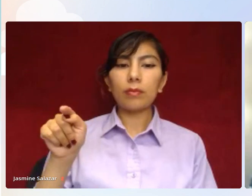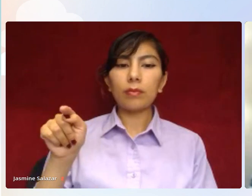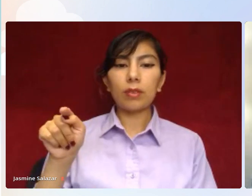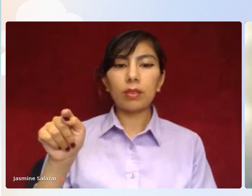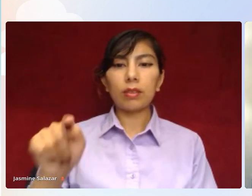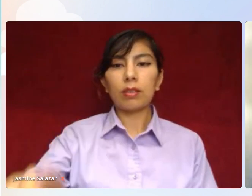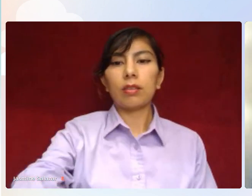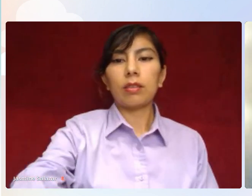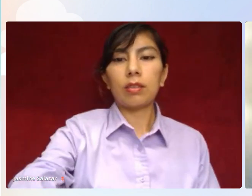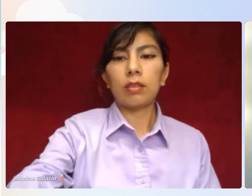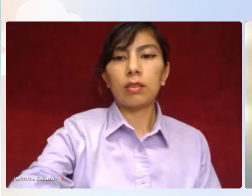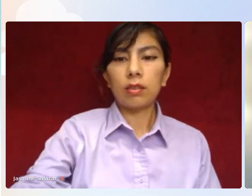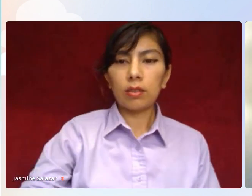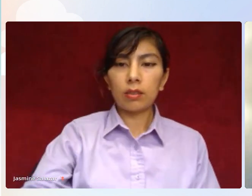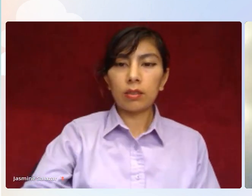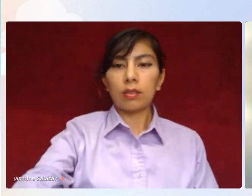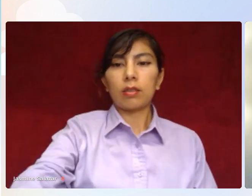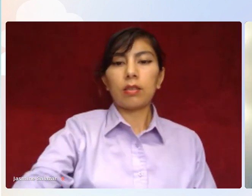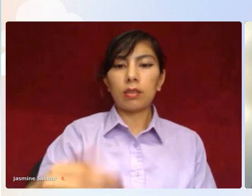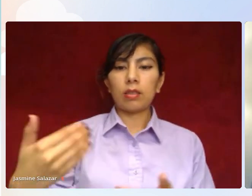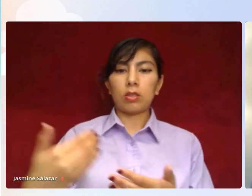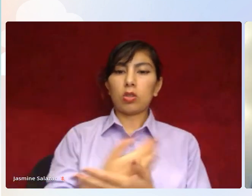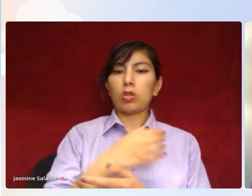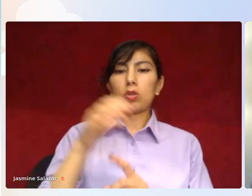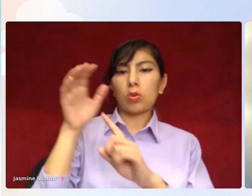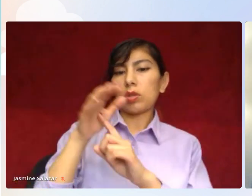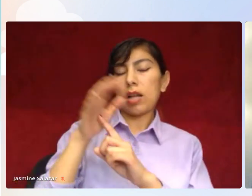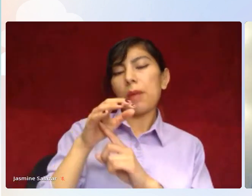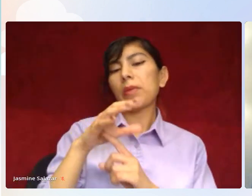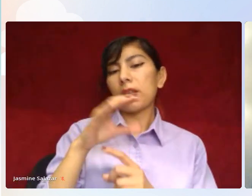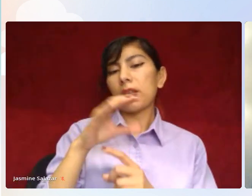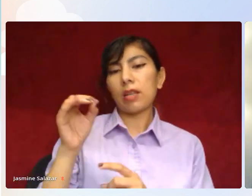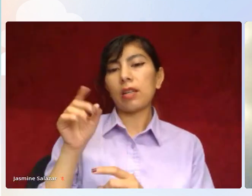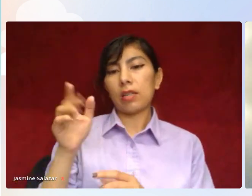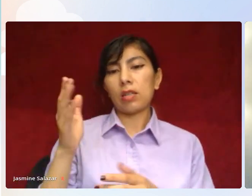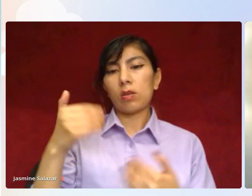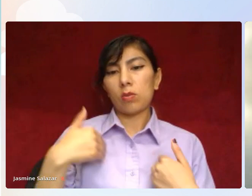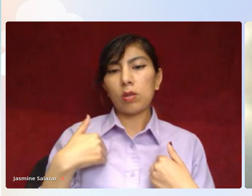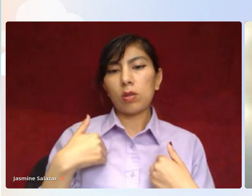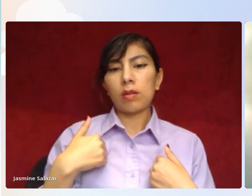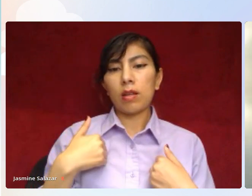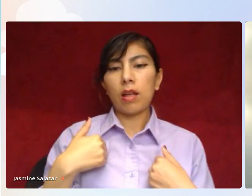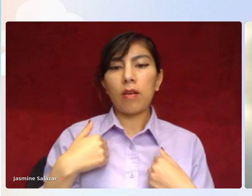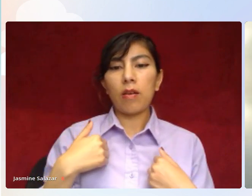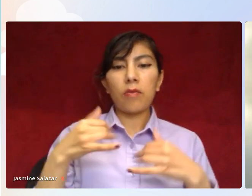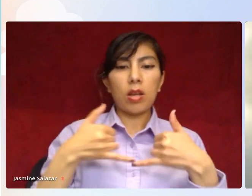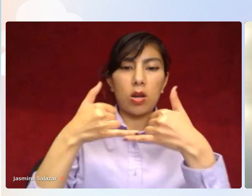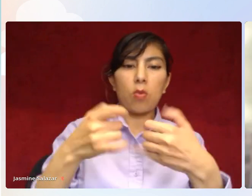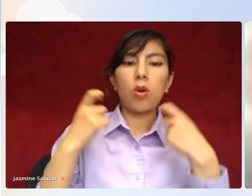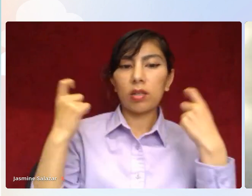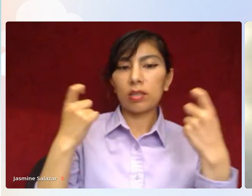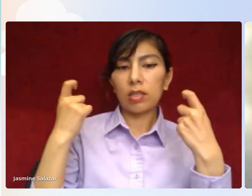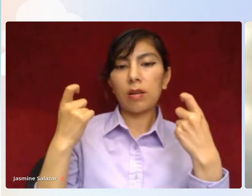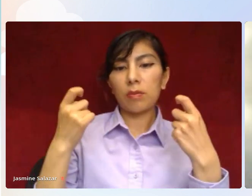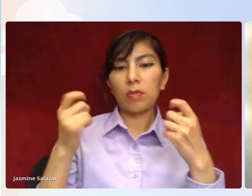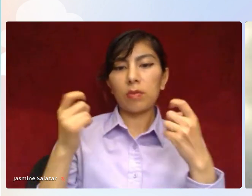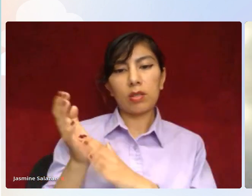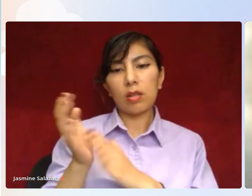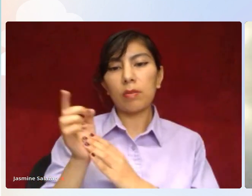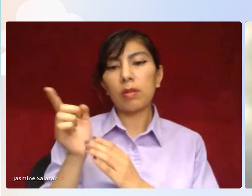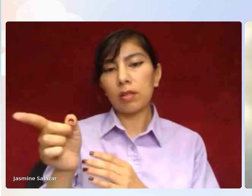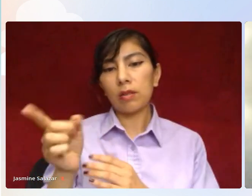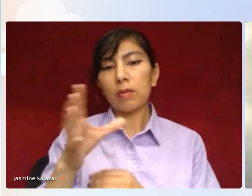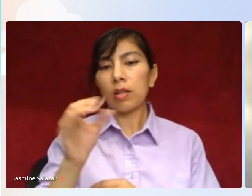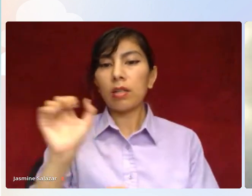our youth champion. And we will have an award ceremony honoring and celebrating him and